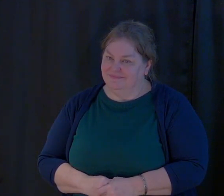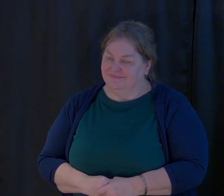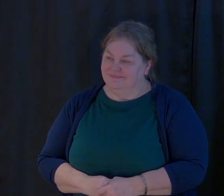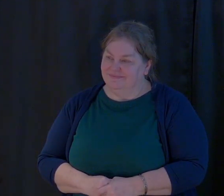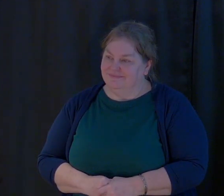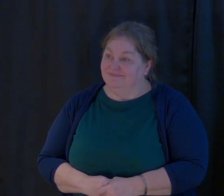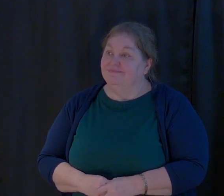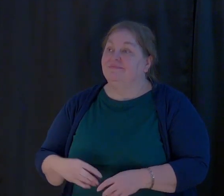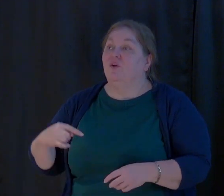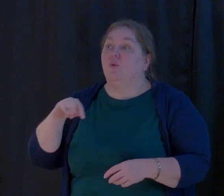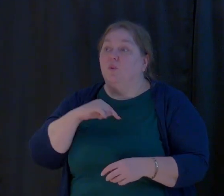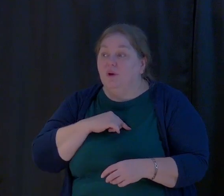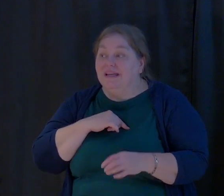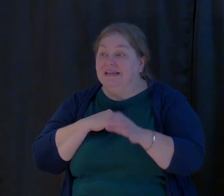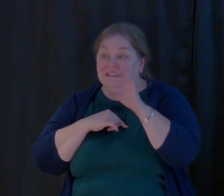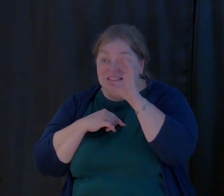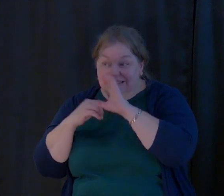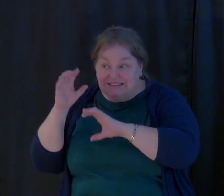And we seek